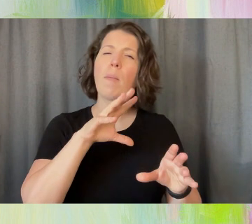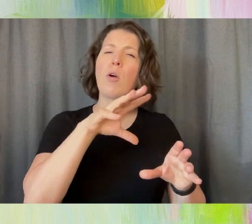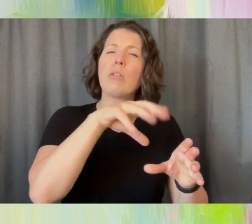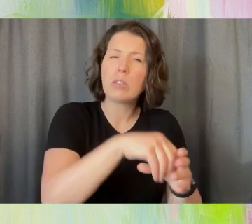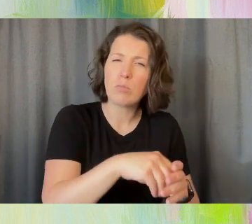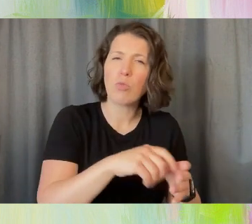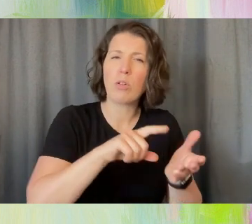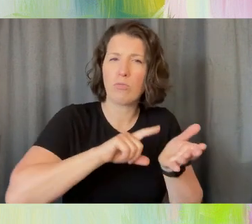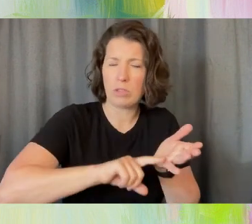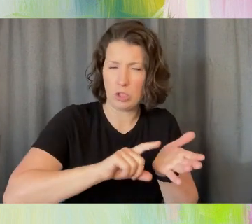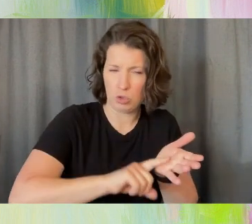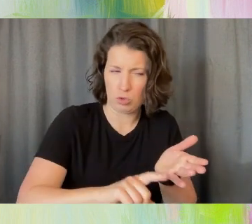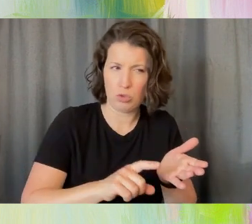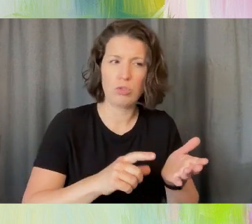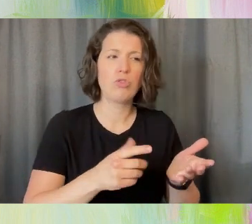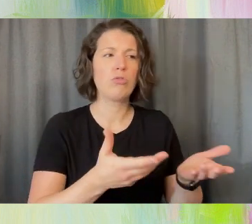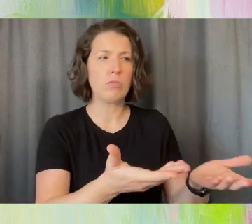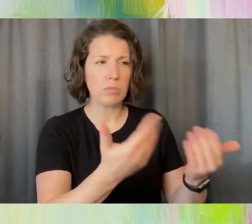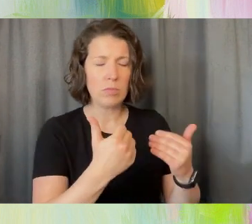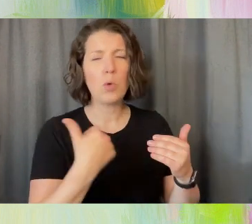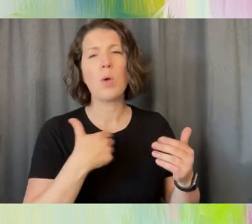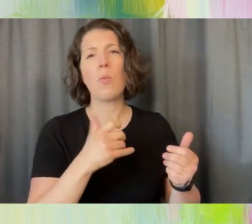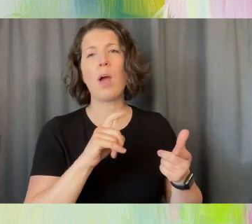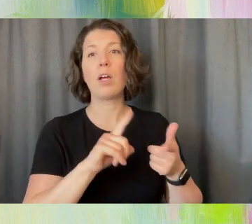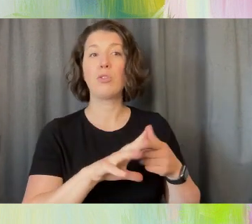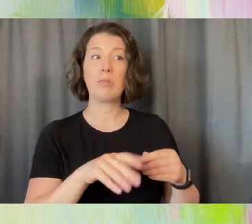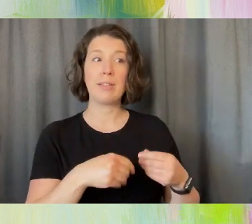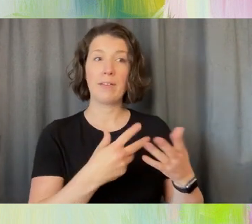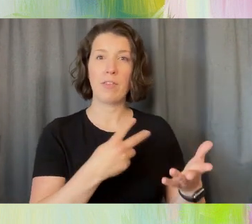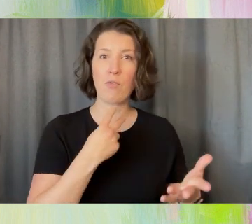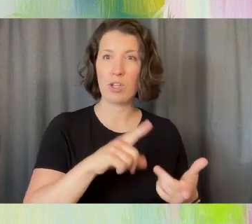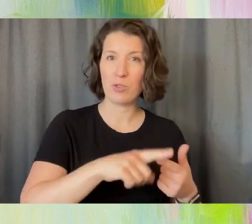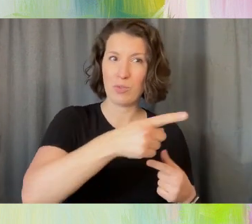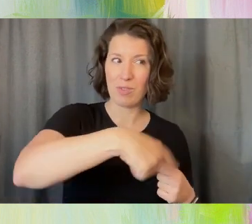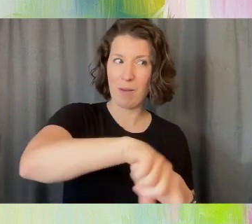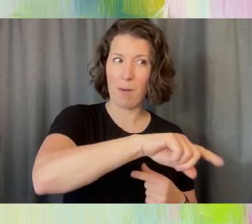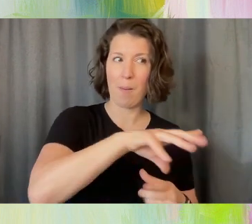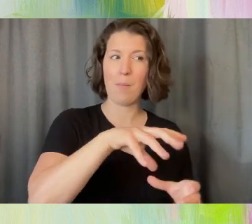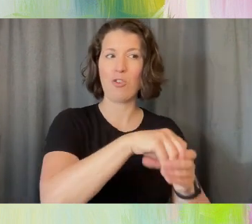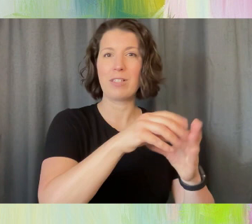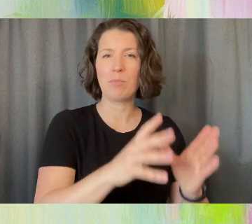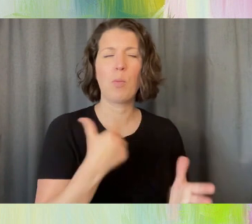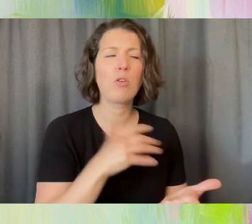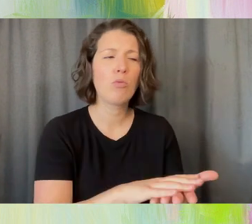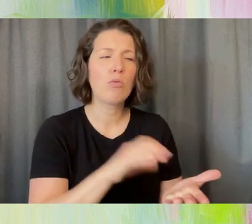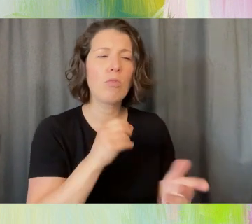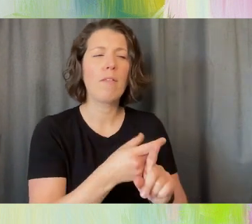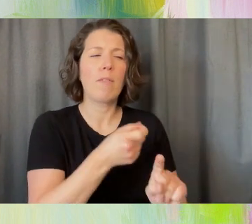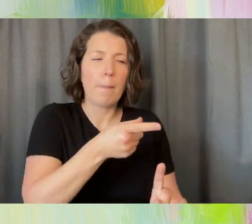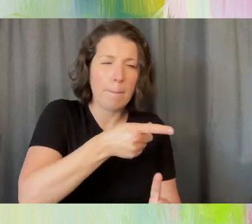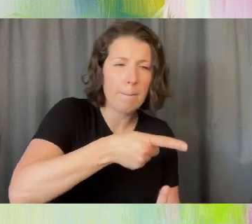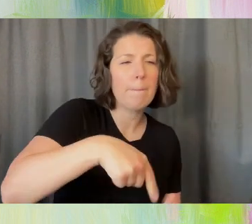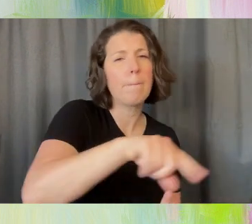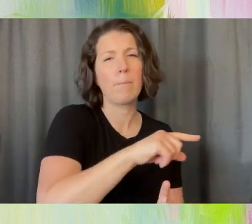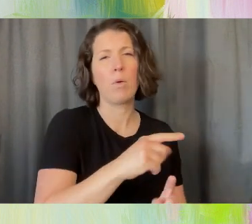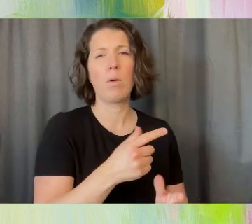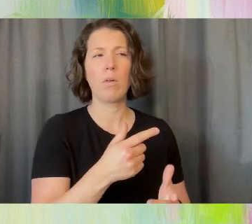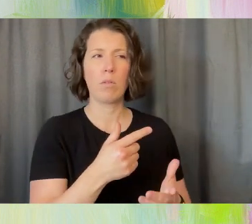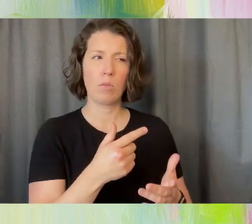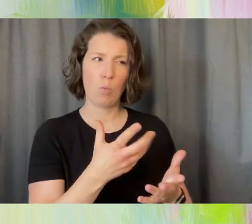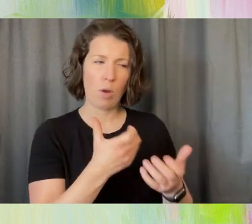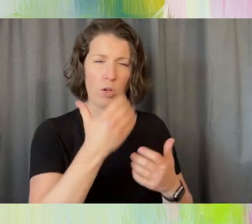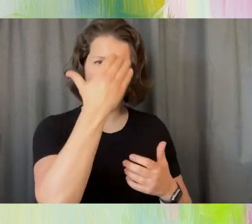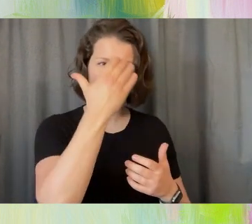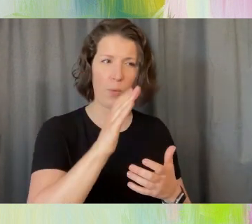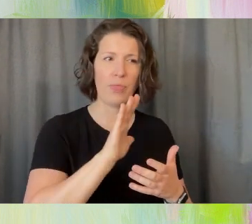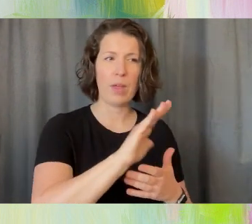And we wanted to actually give the voice to the participants. We wanted to learn from the participants and know what the process was in terms of what they were